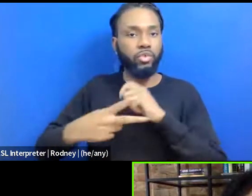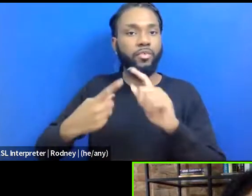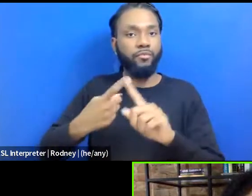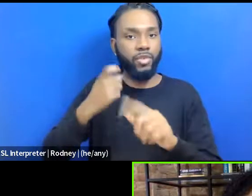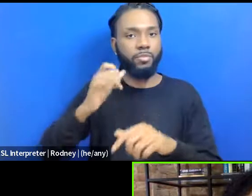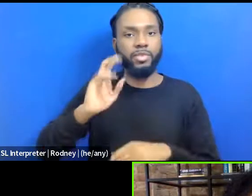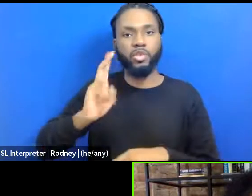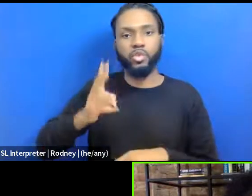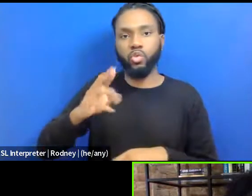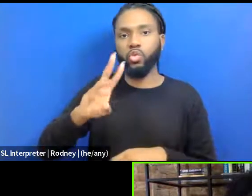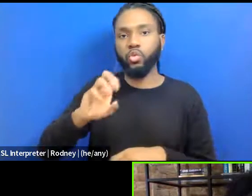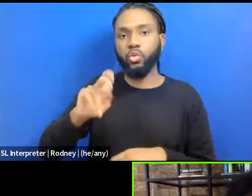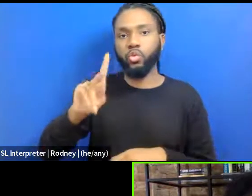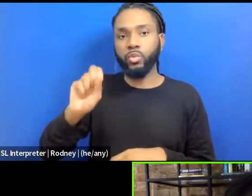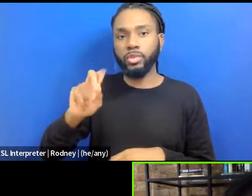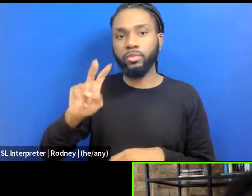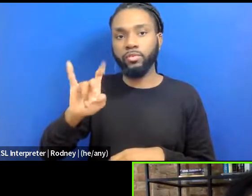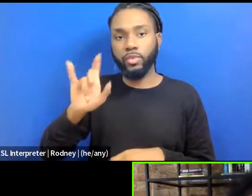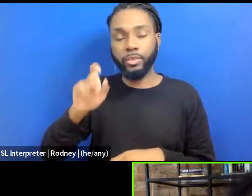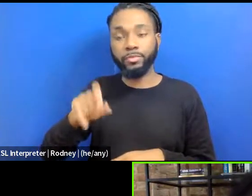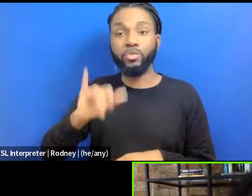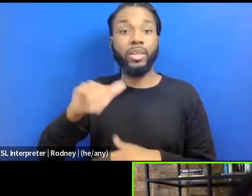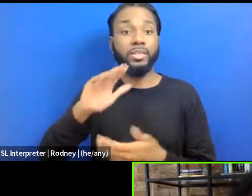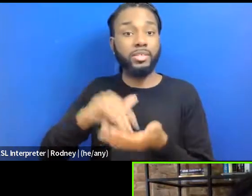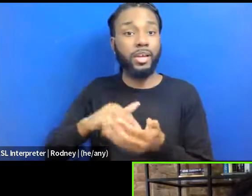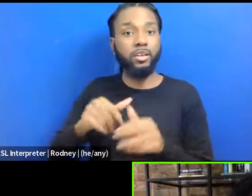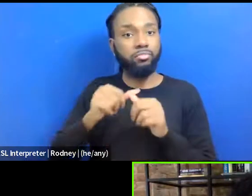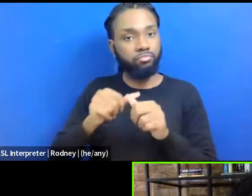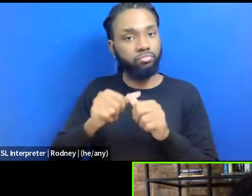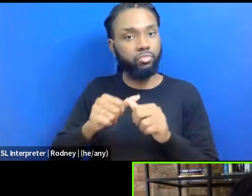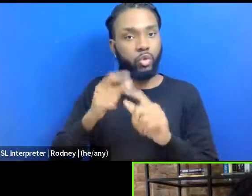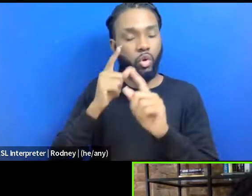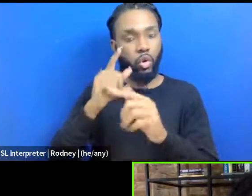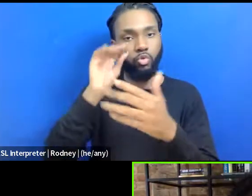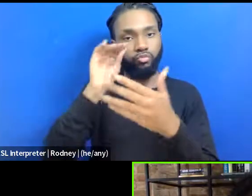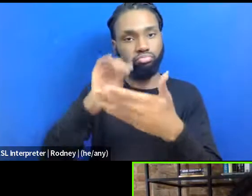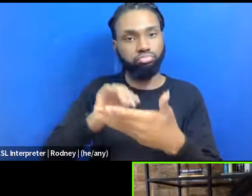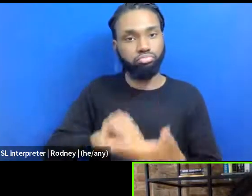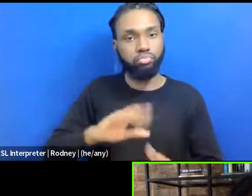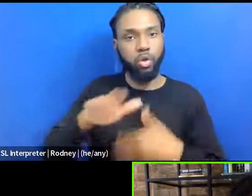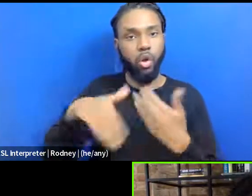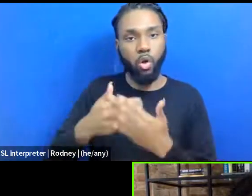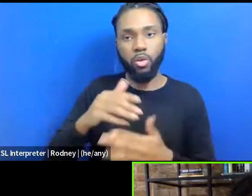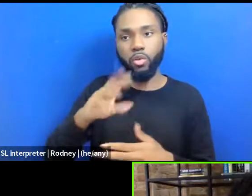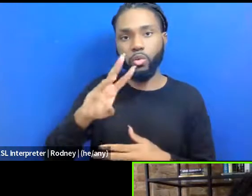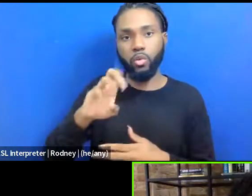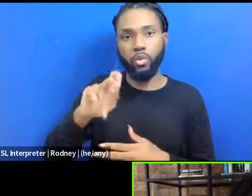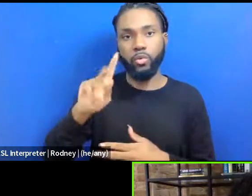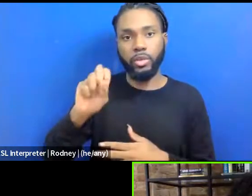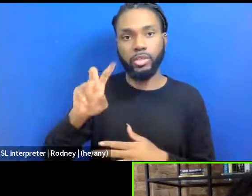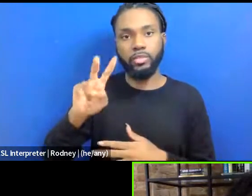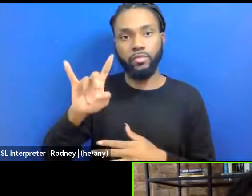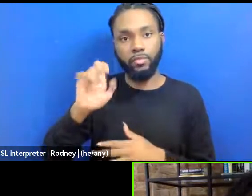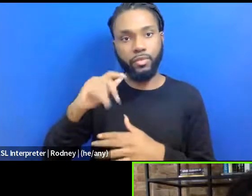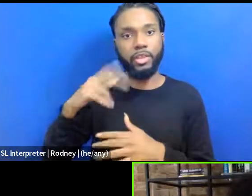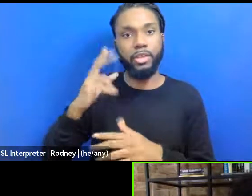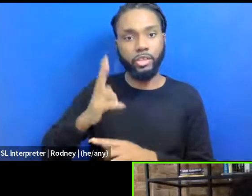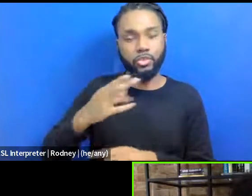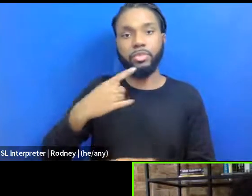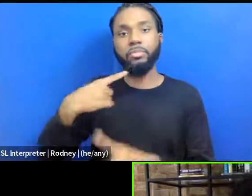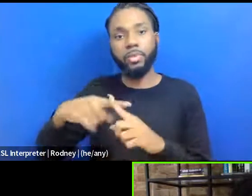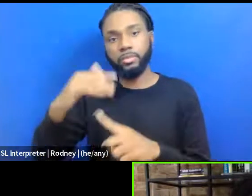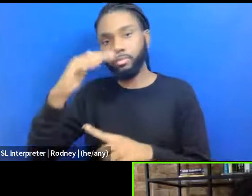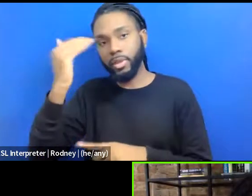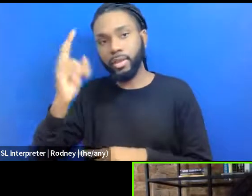and the center aims to continue documenting Weeksville's history as well as Black history and